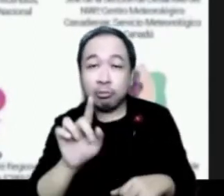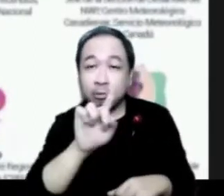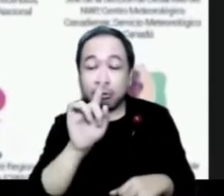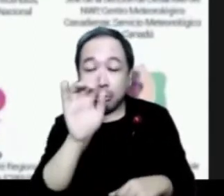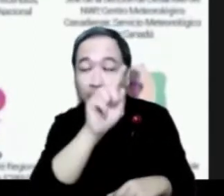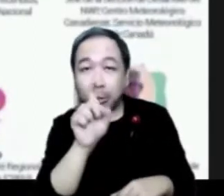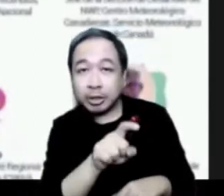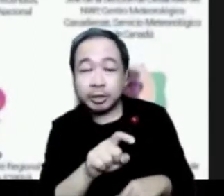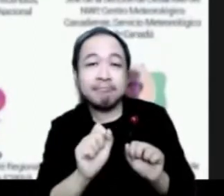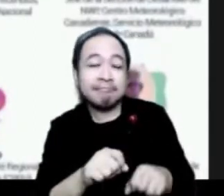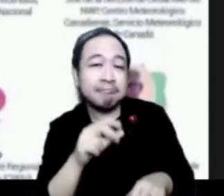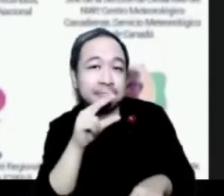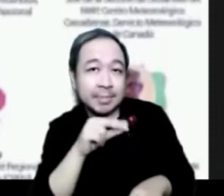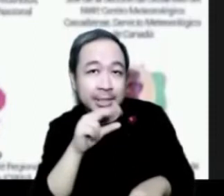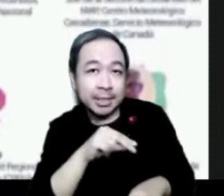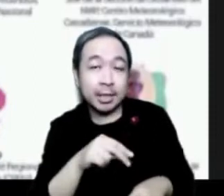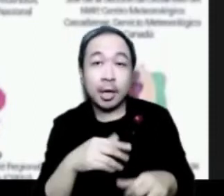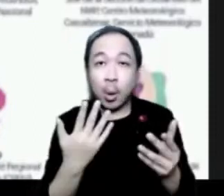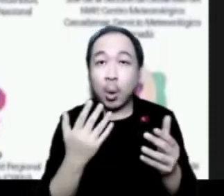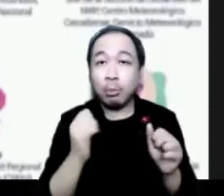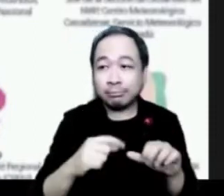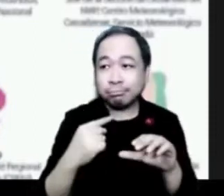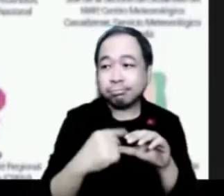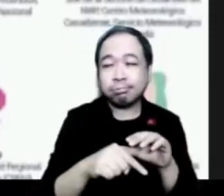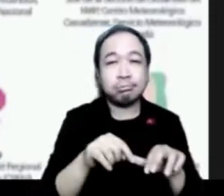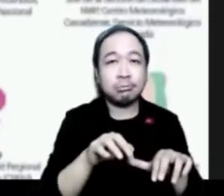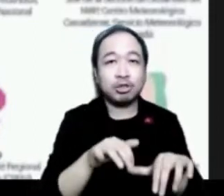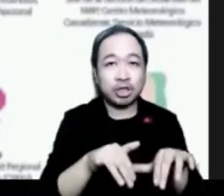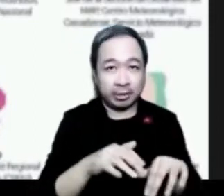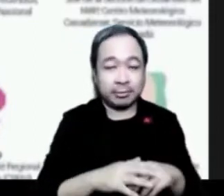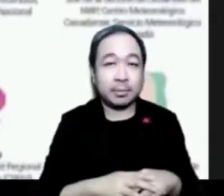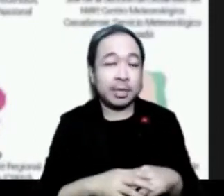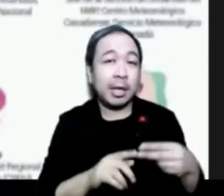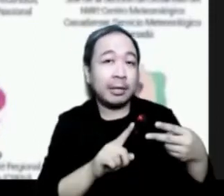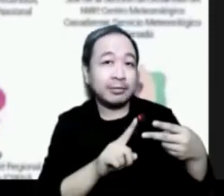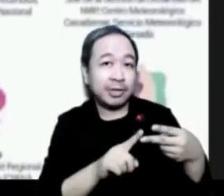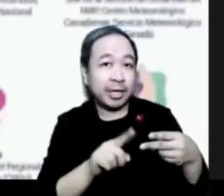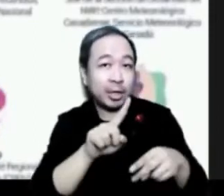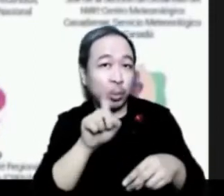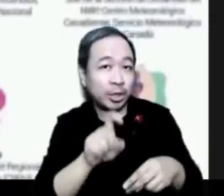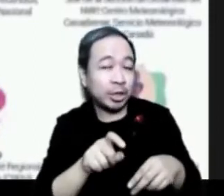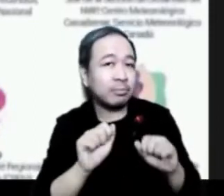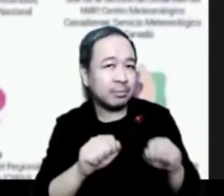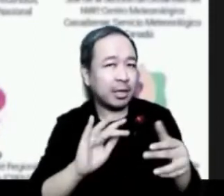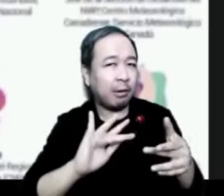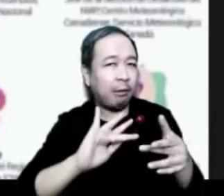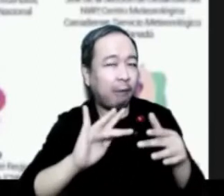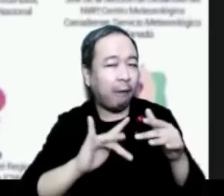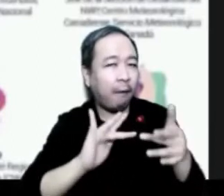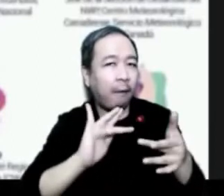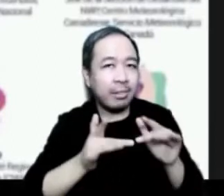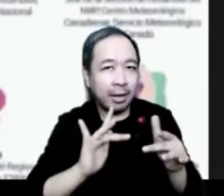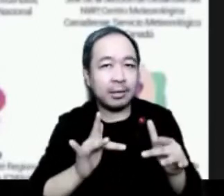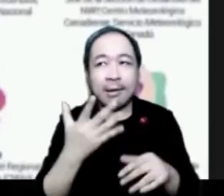them in the chat, and the second segment will be on lining with three presentations followed by a period of questions and